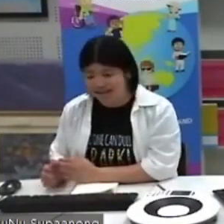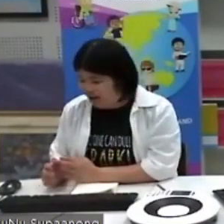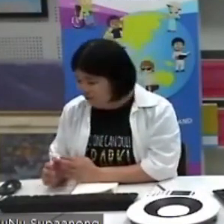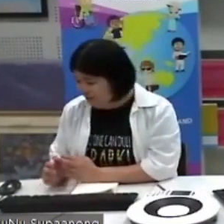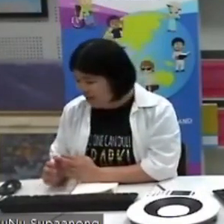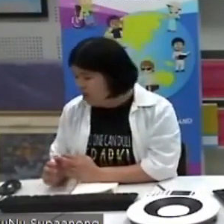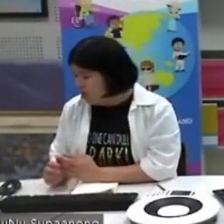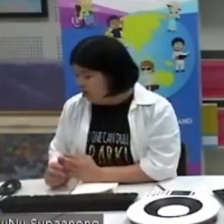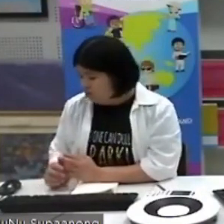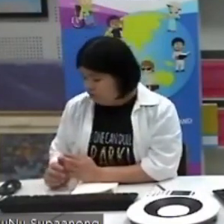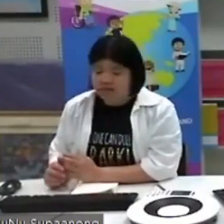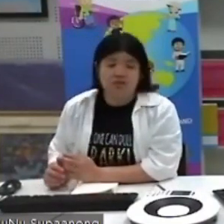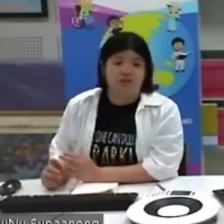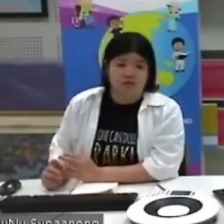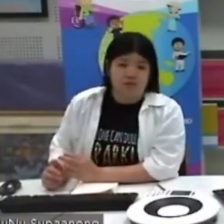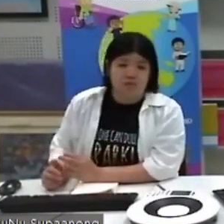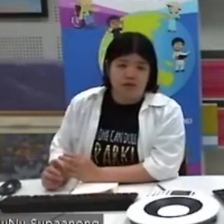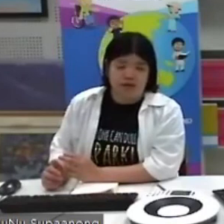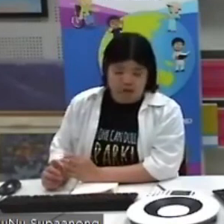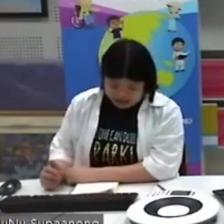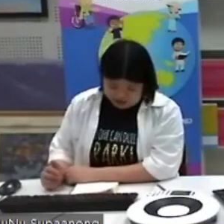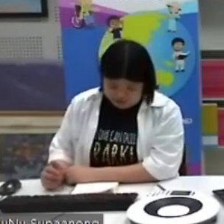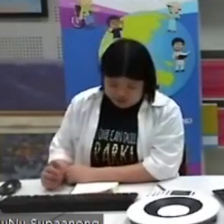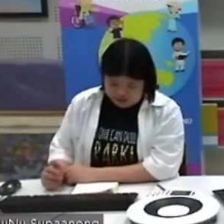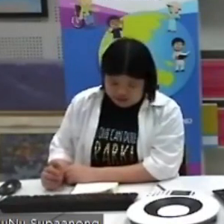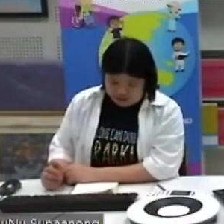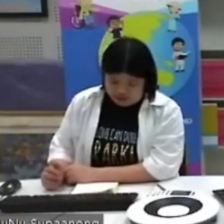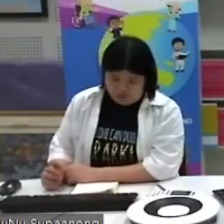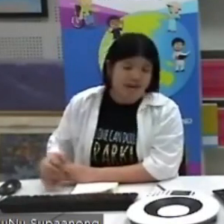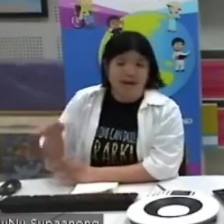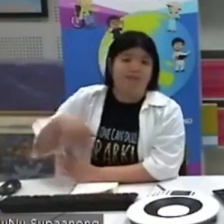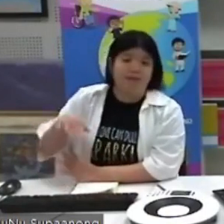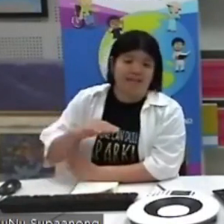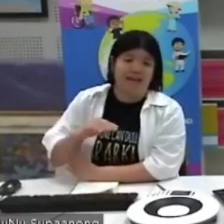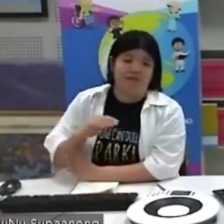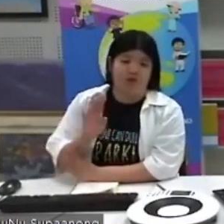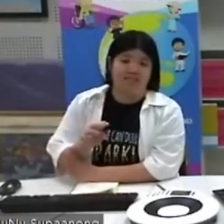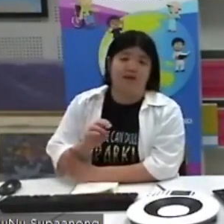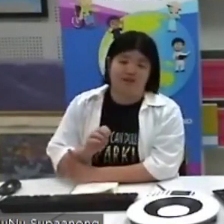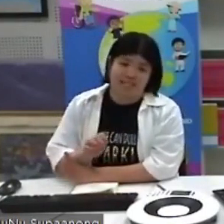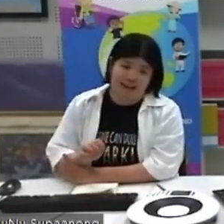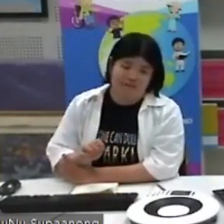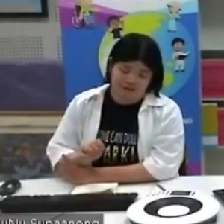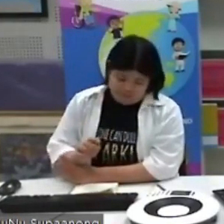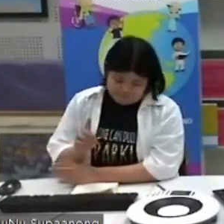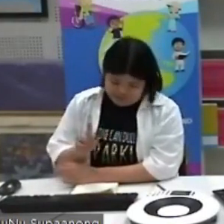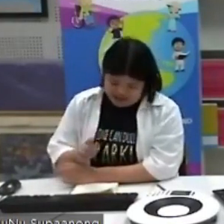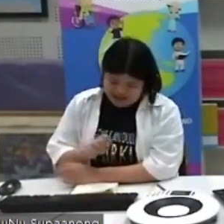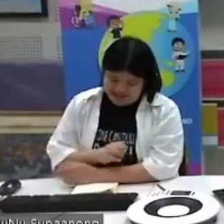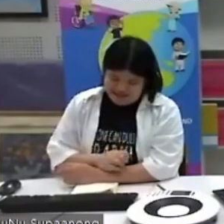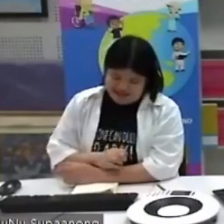Chocolate Cafe, which we have, right now APCD have 47 staff,